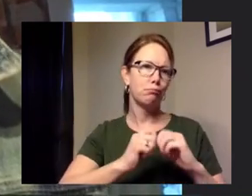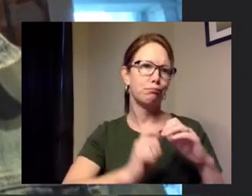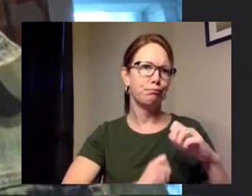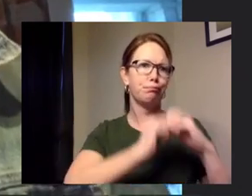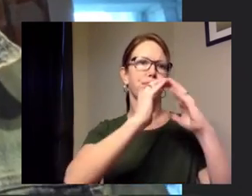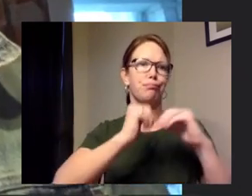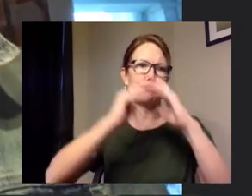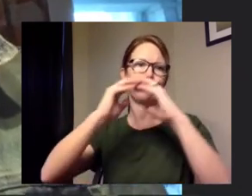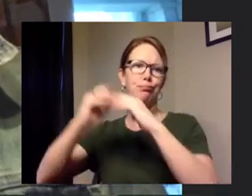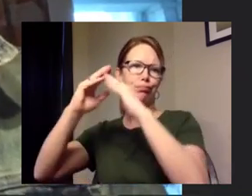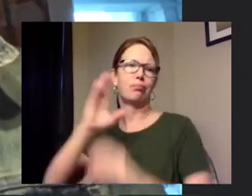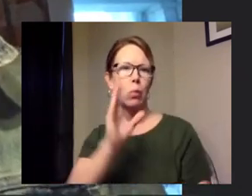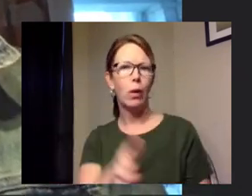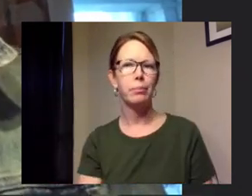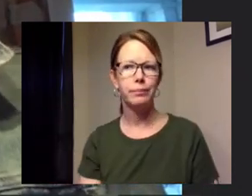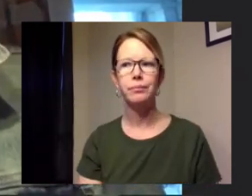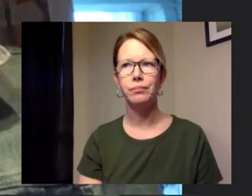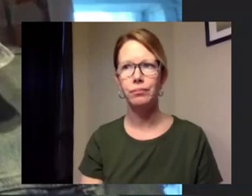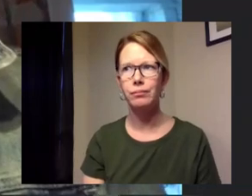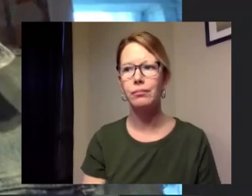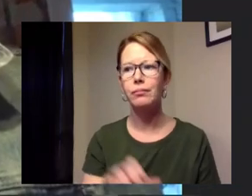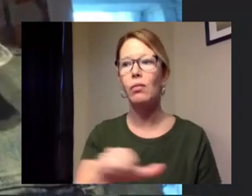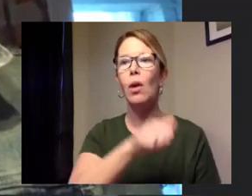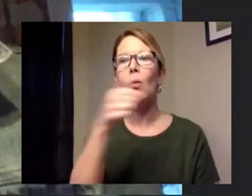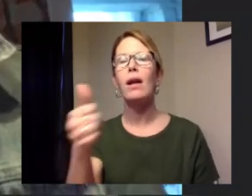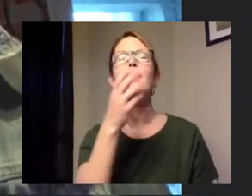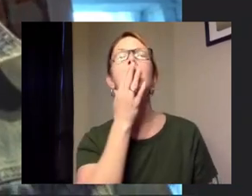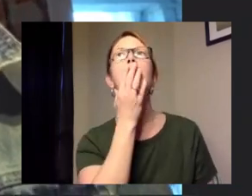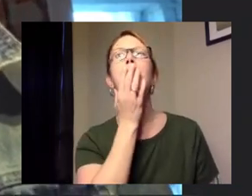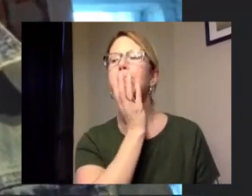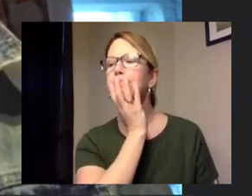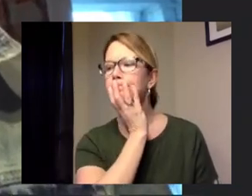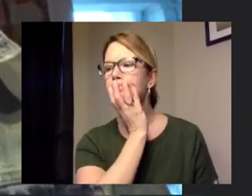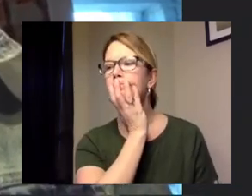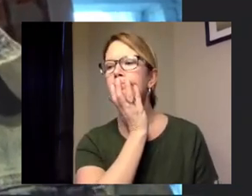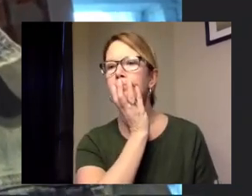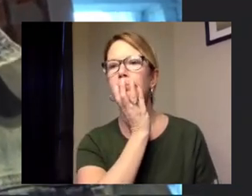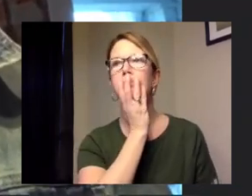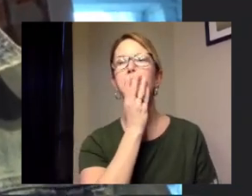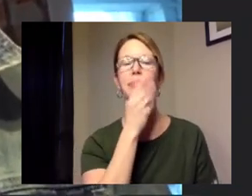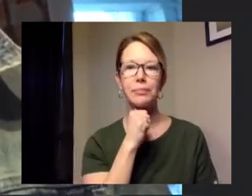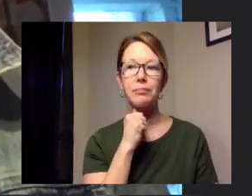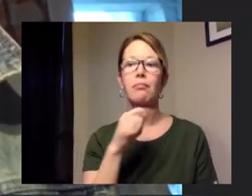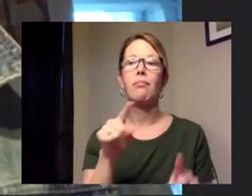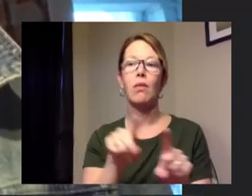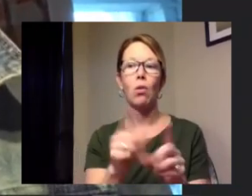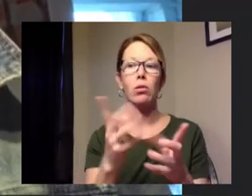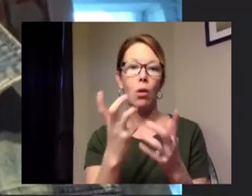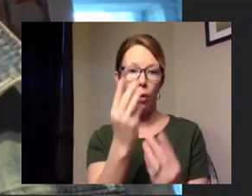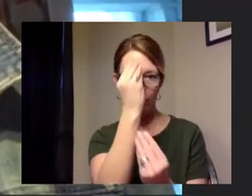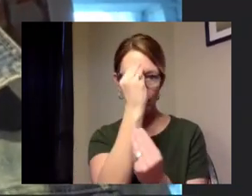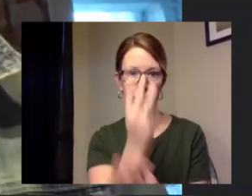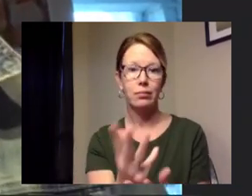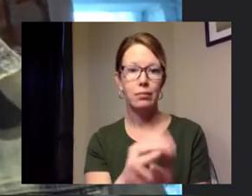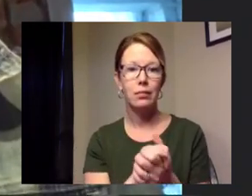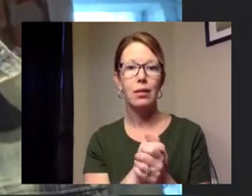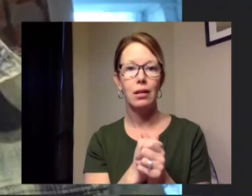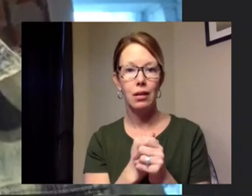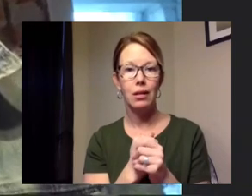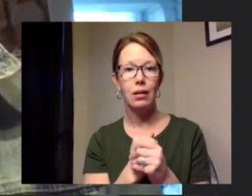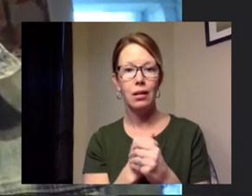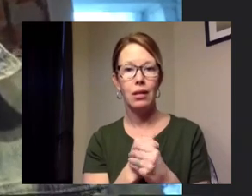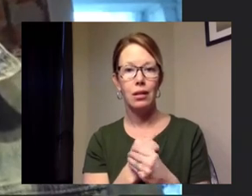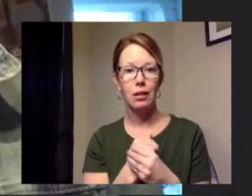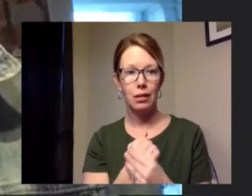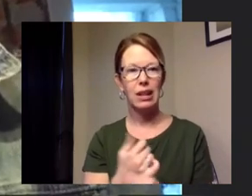um let's see what else um and and i also wanted to say kind of along the lines of of what chief